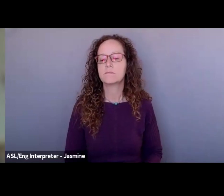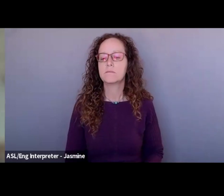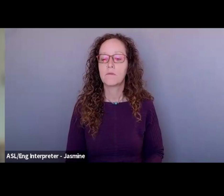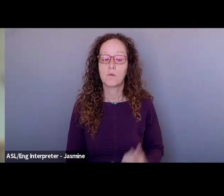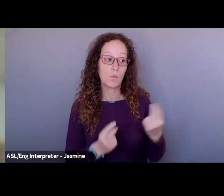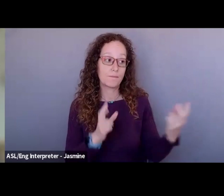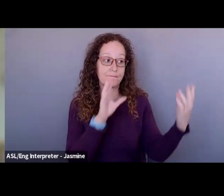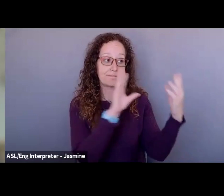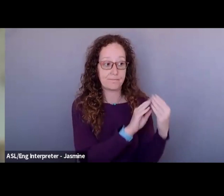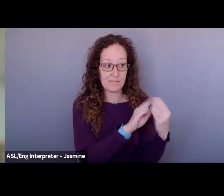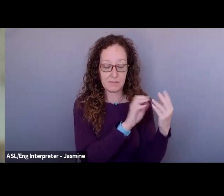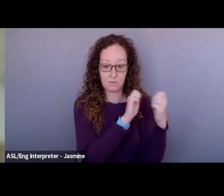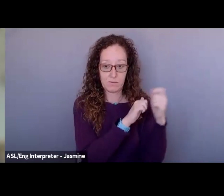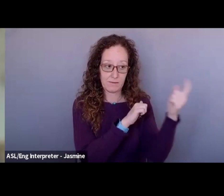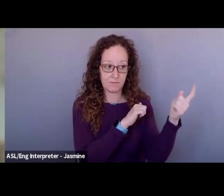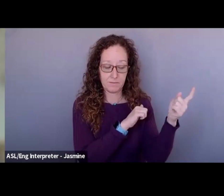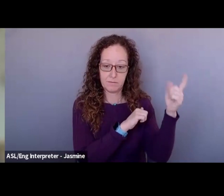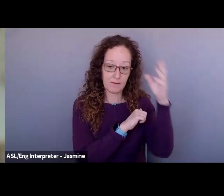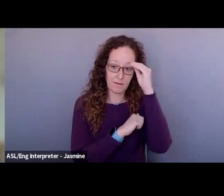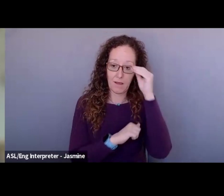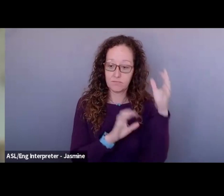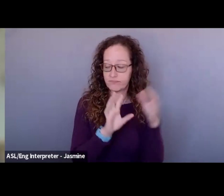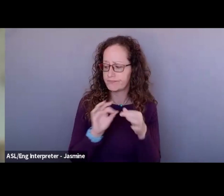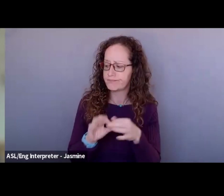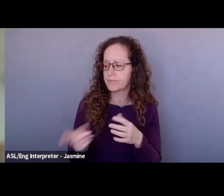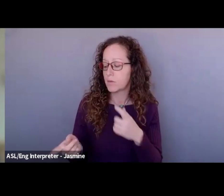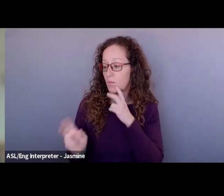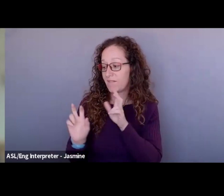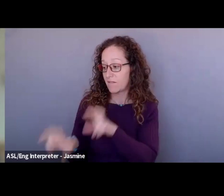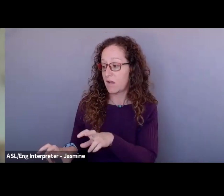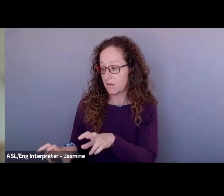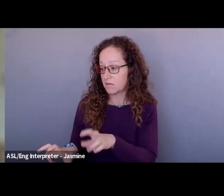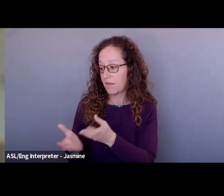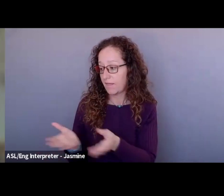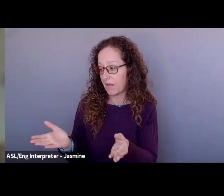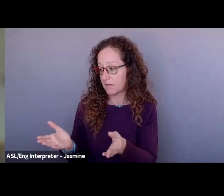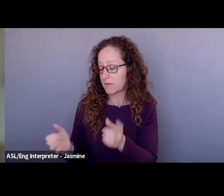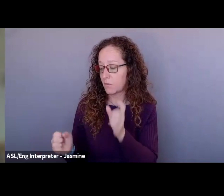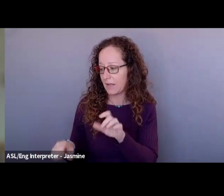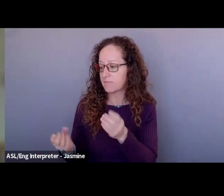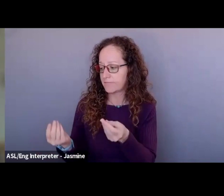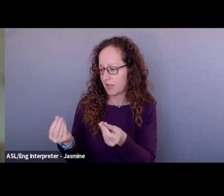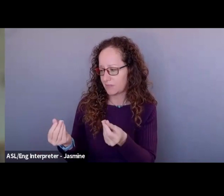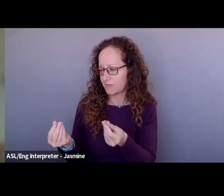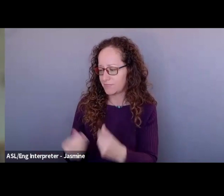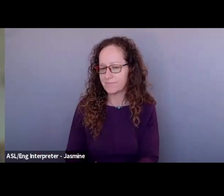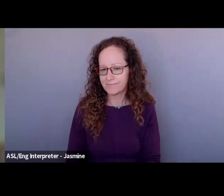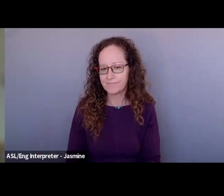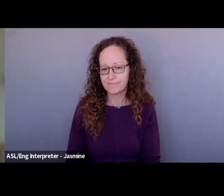funder and he basically said to us, you know, we fund things that we can touch, you know,